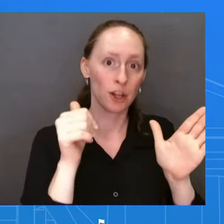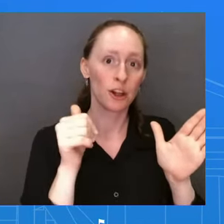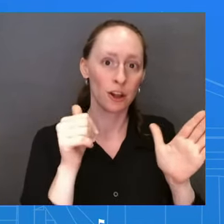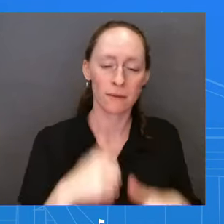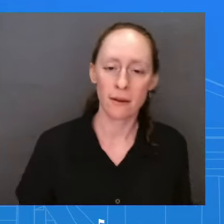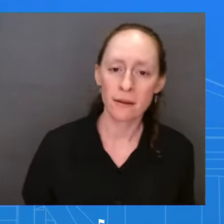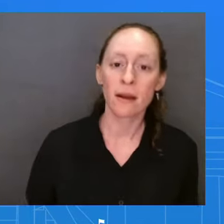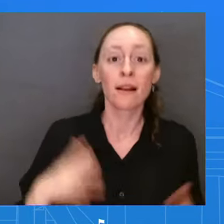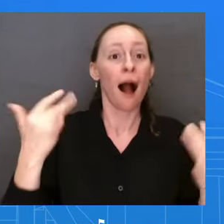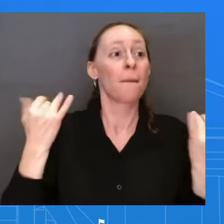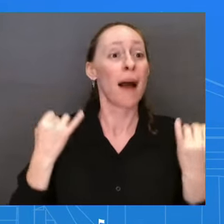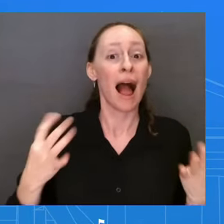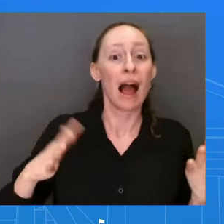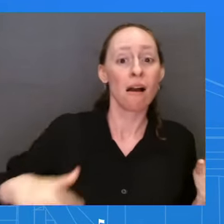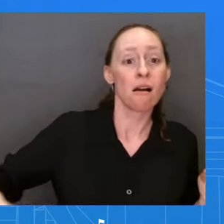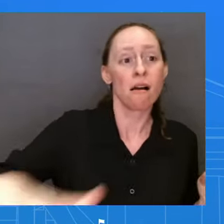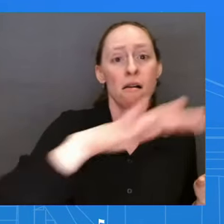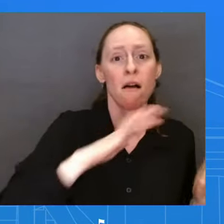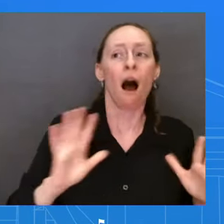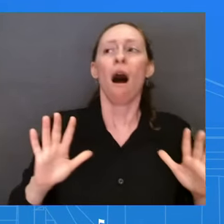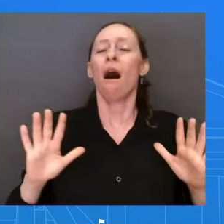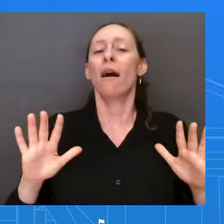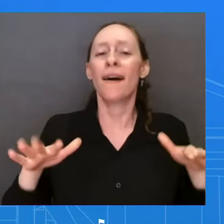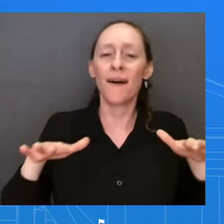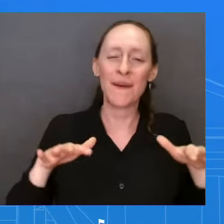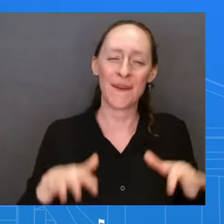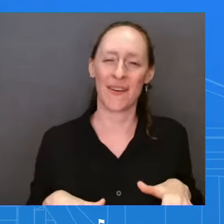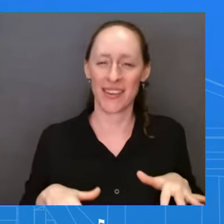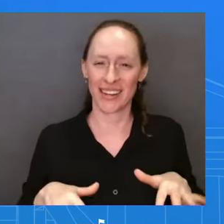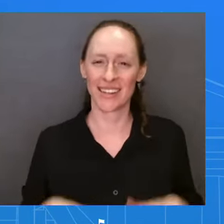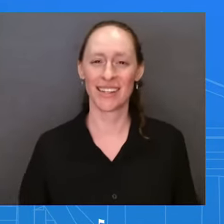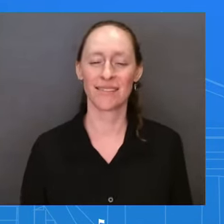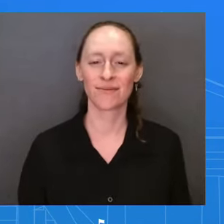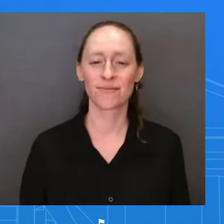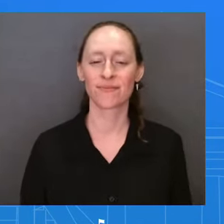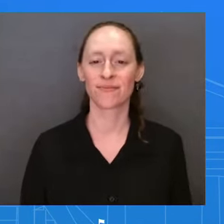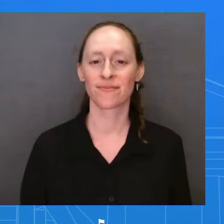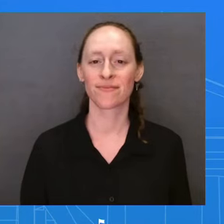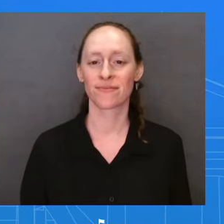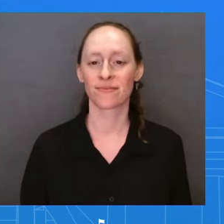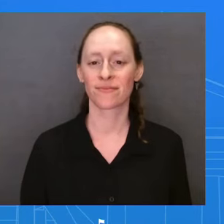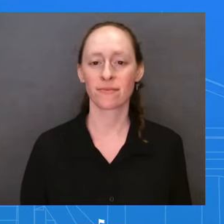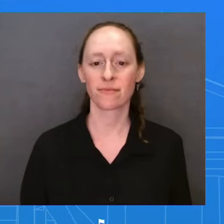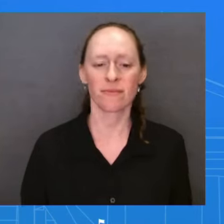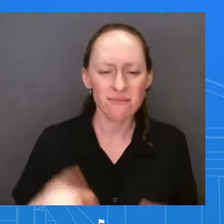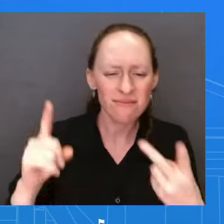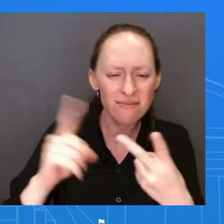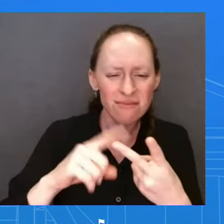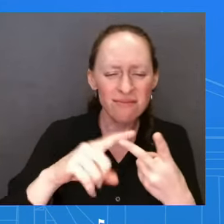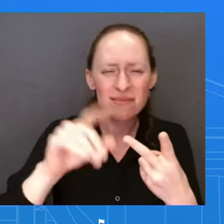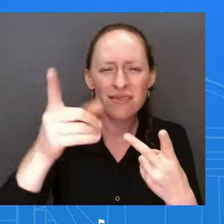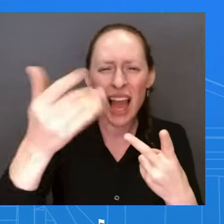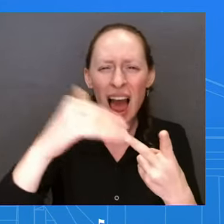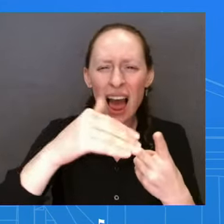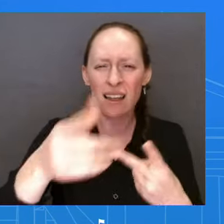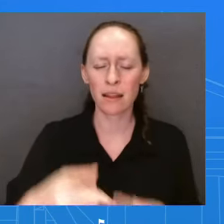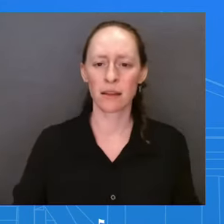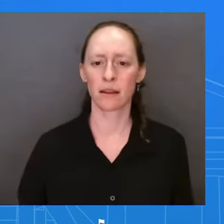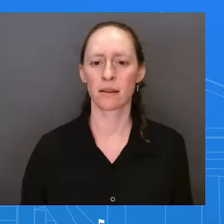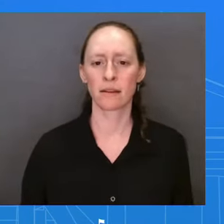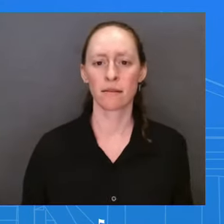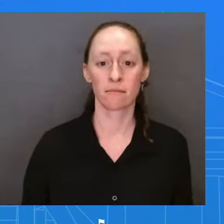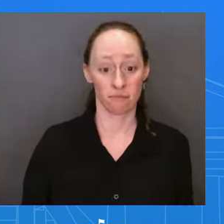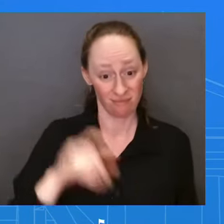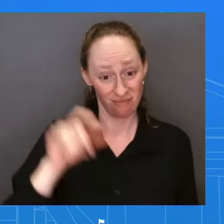American families. What was the second part of your question? Can a recession be avoided? Ms. So in terms of, yeah,